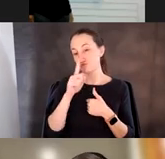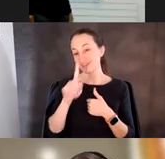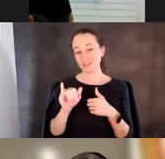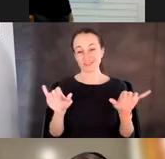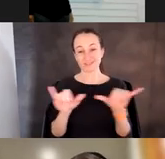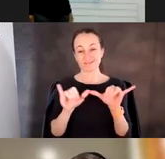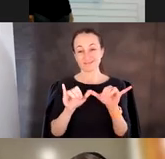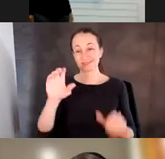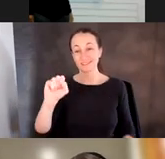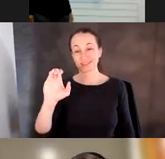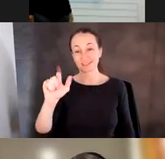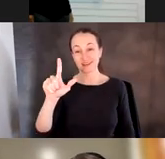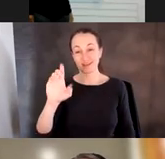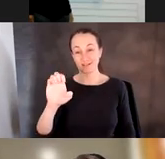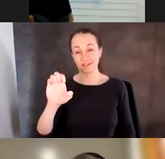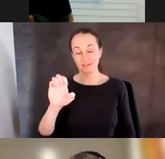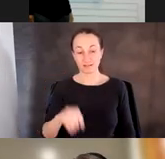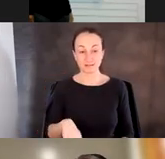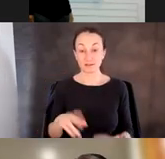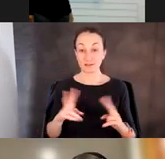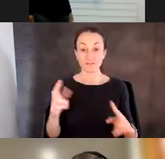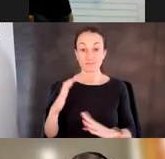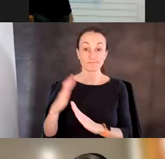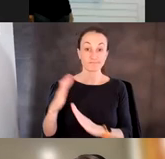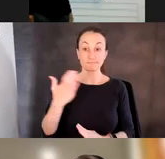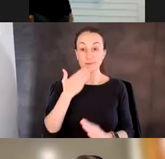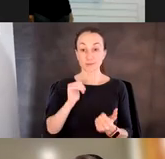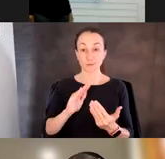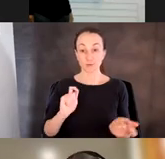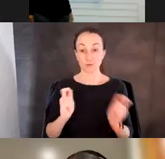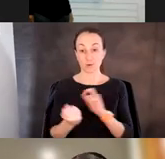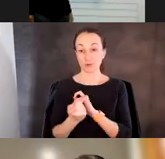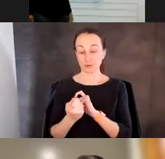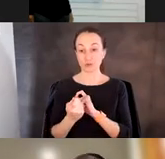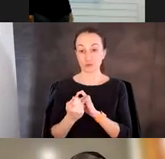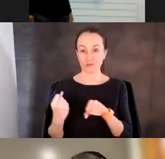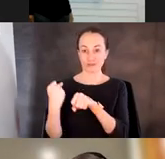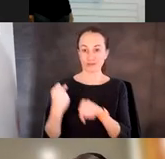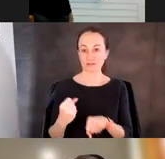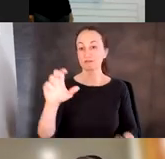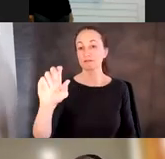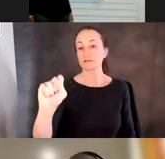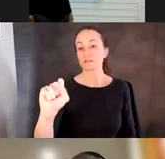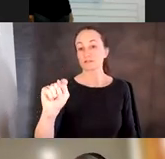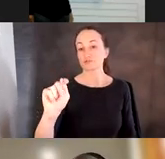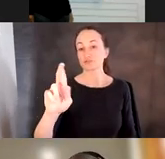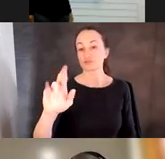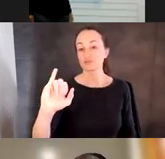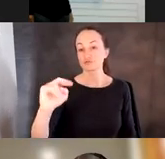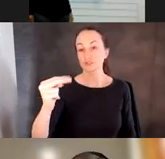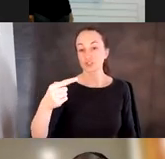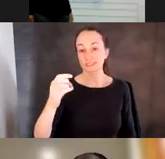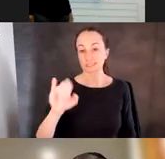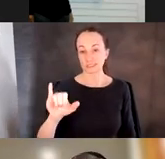I mean, essentially like the, the, the very best way to alter the stringency of the environment is using the,